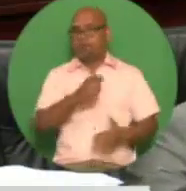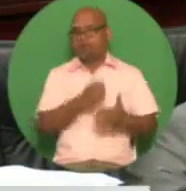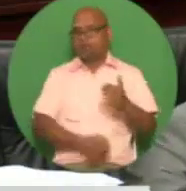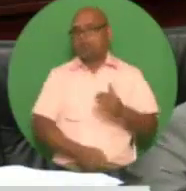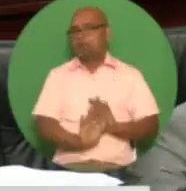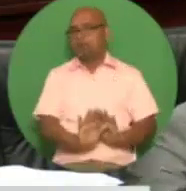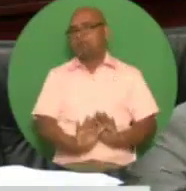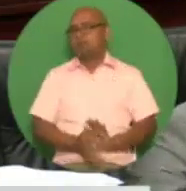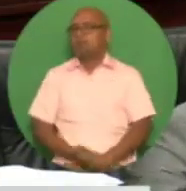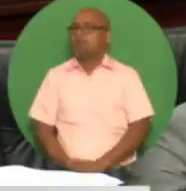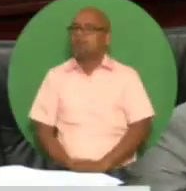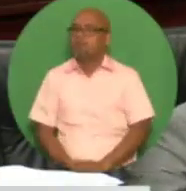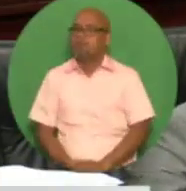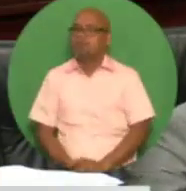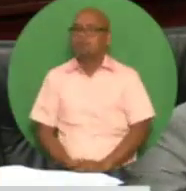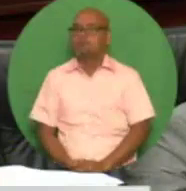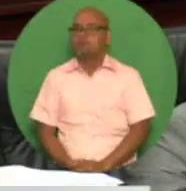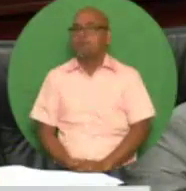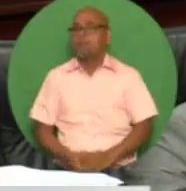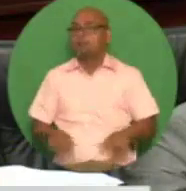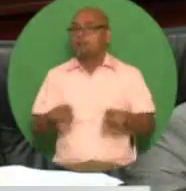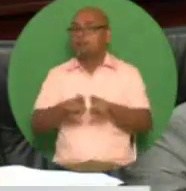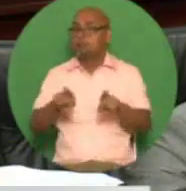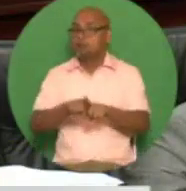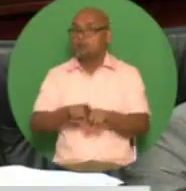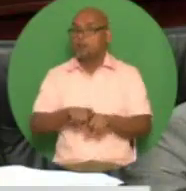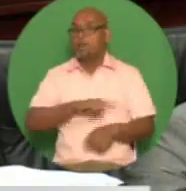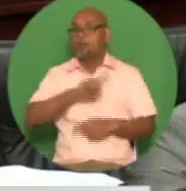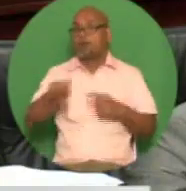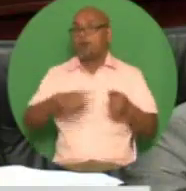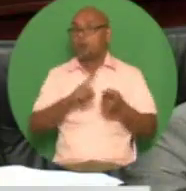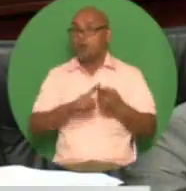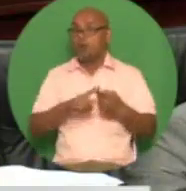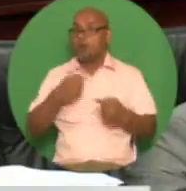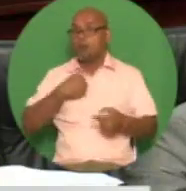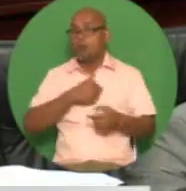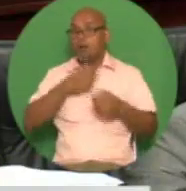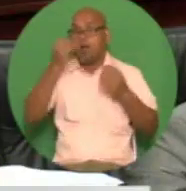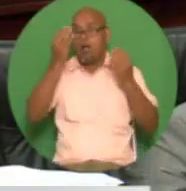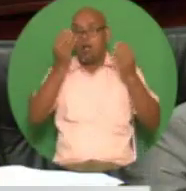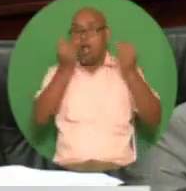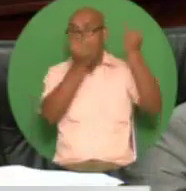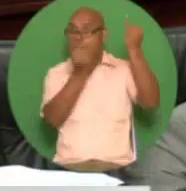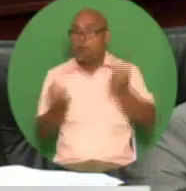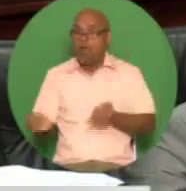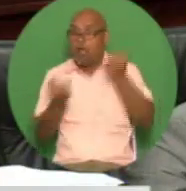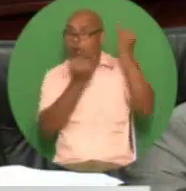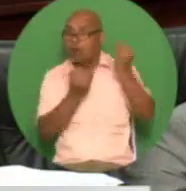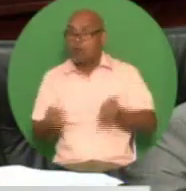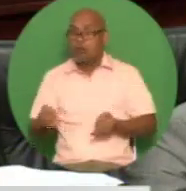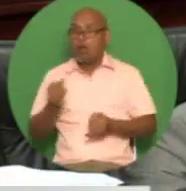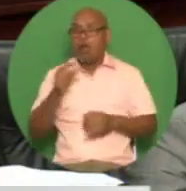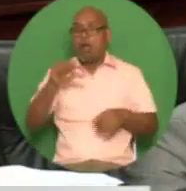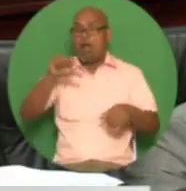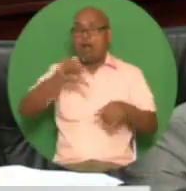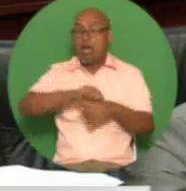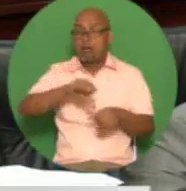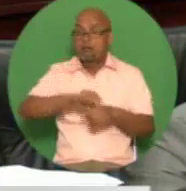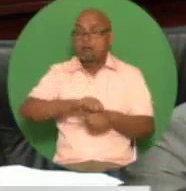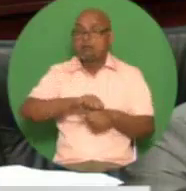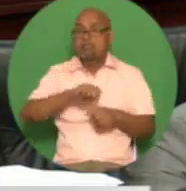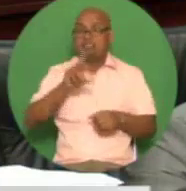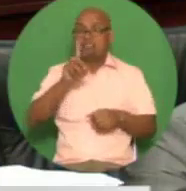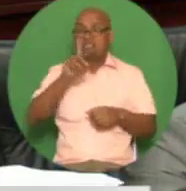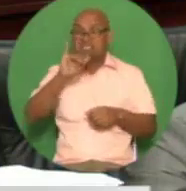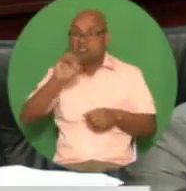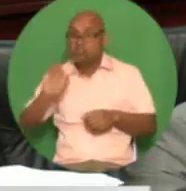it is also noteworthy that when the importation of fuel begins within the next few months the diesel fuel sold in Trinan and Tobago at